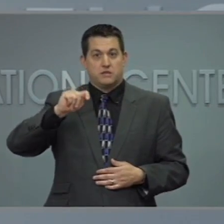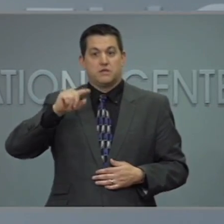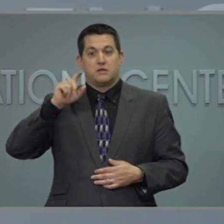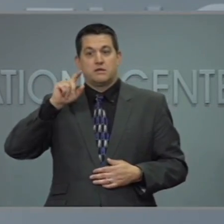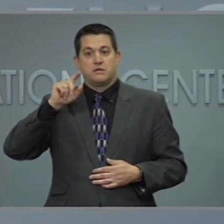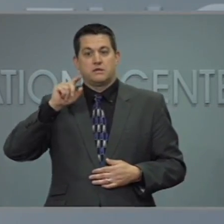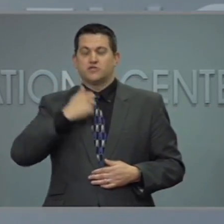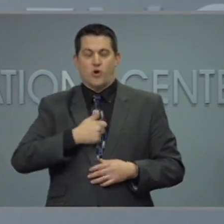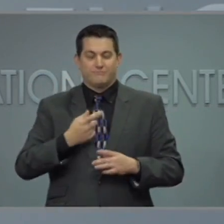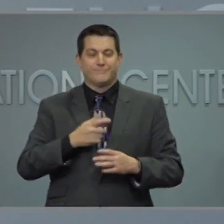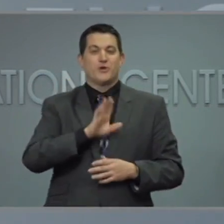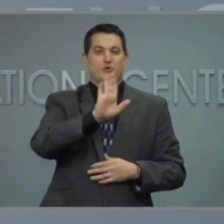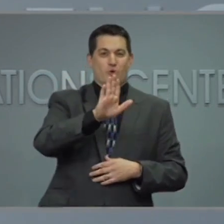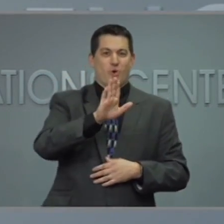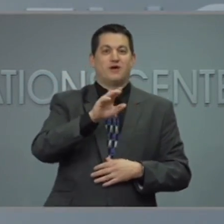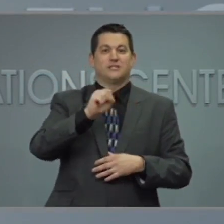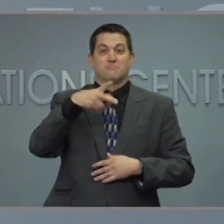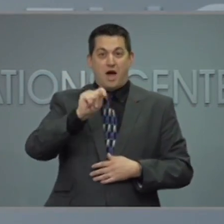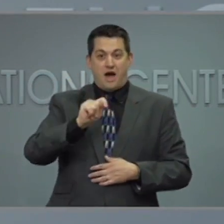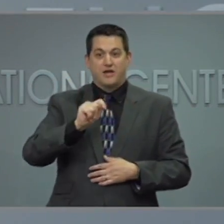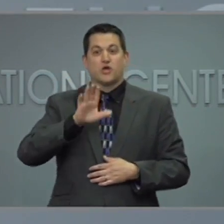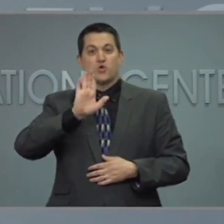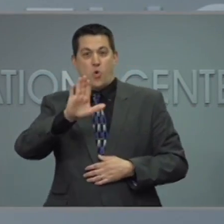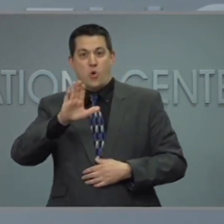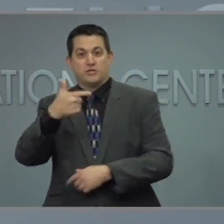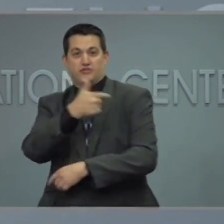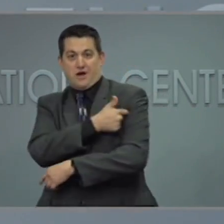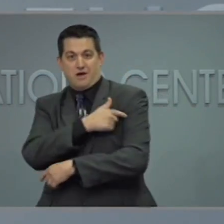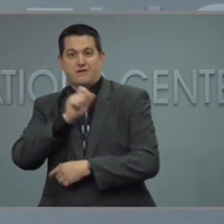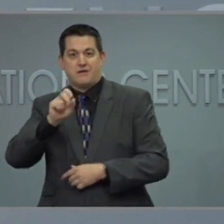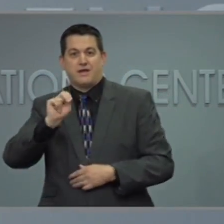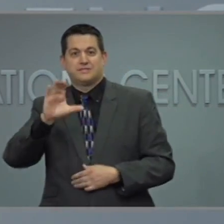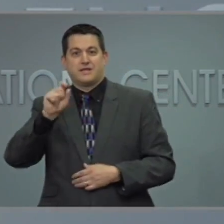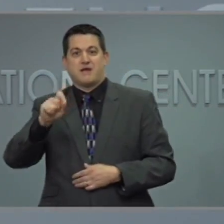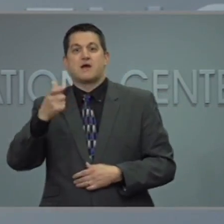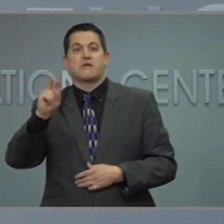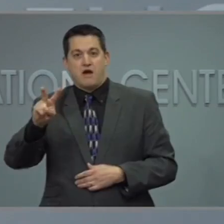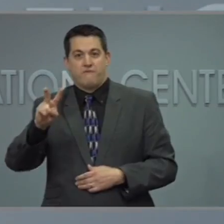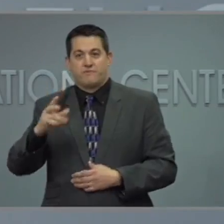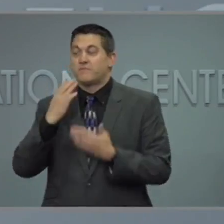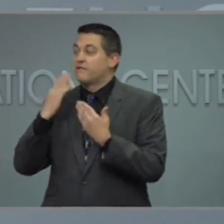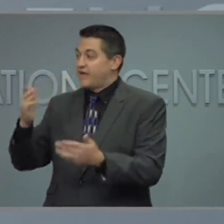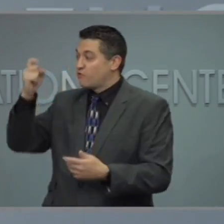sorry, yourspotyoreshot.nc.gov. Thank you, Governor.